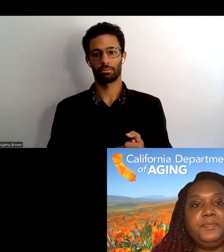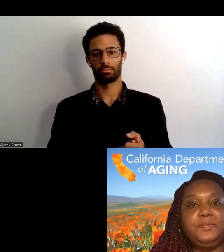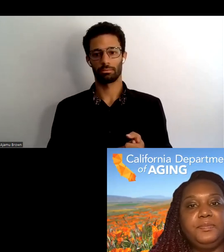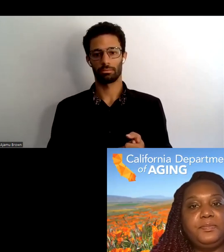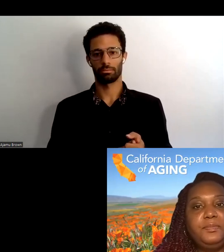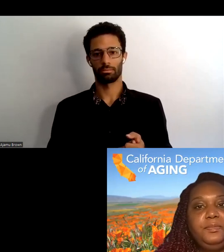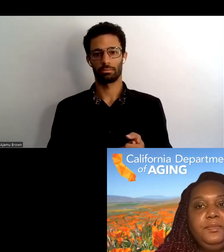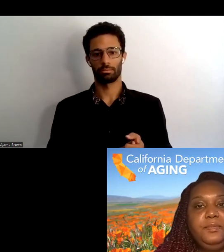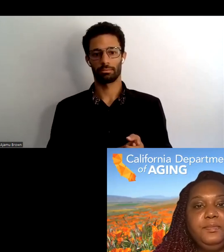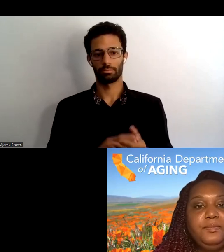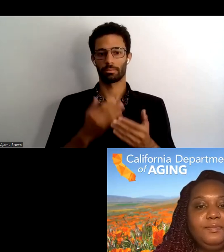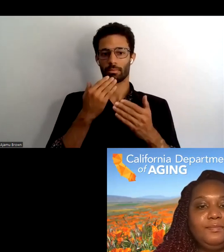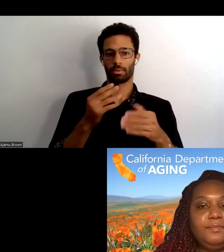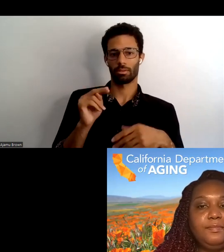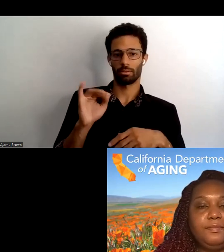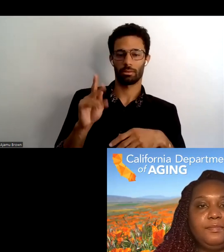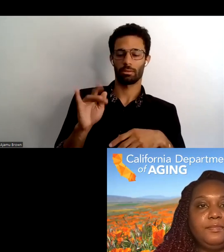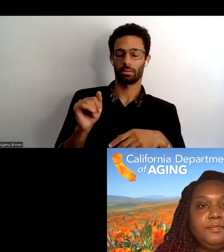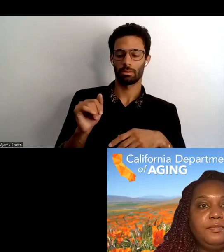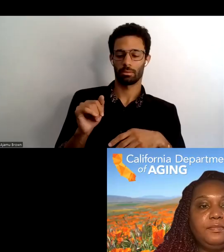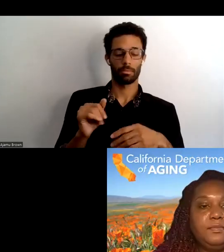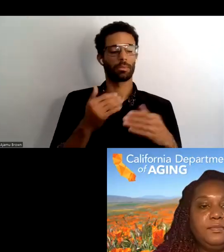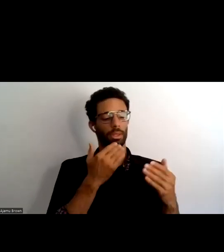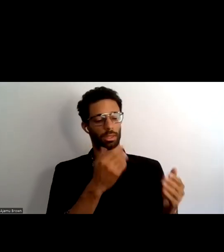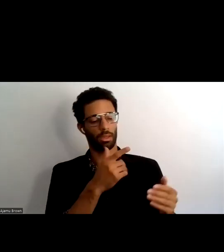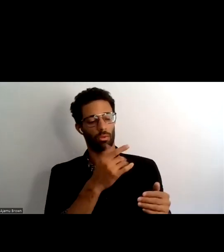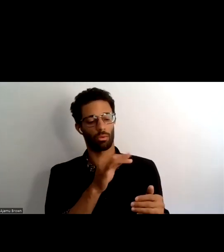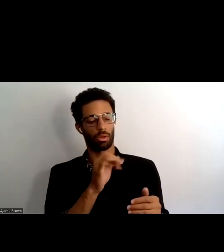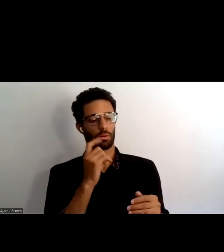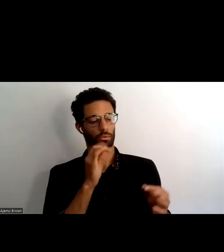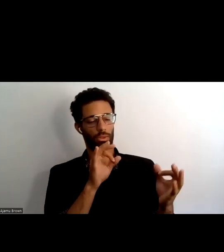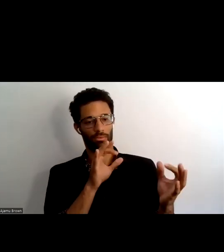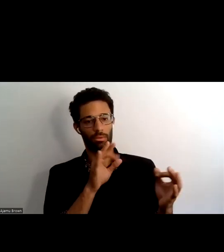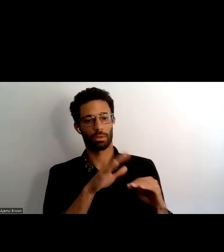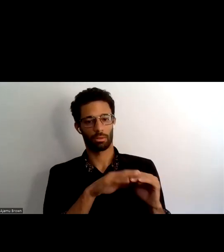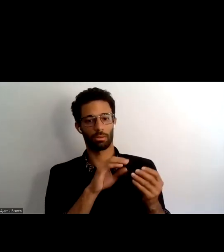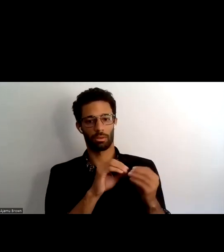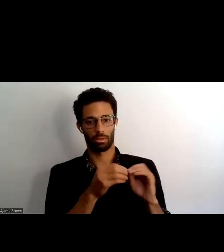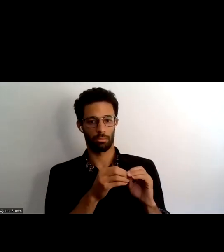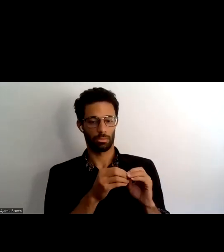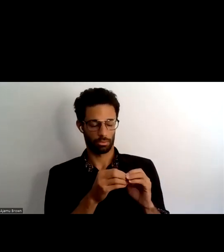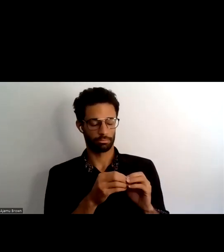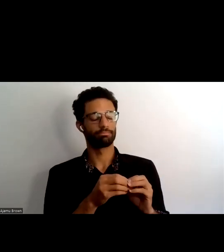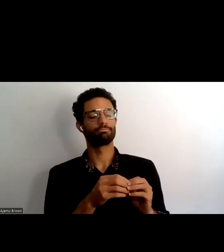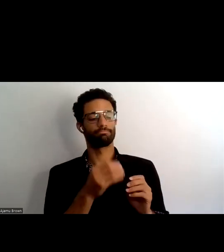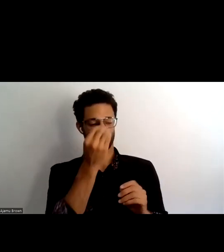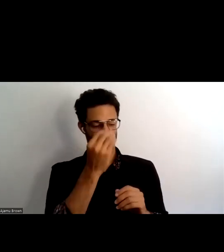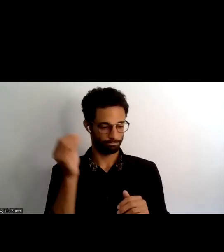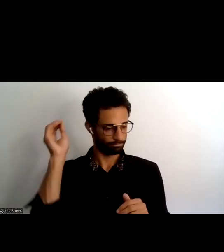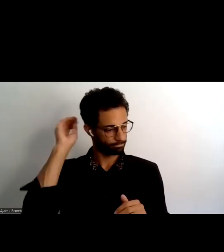thank you nakia and also thank you gloria for that feedback on on the number it's definitely noted um